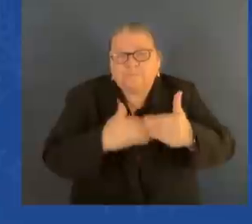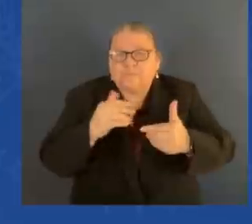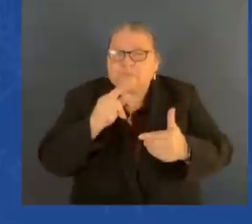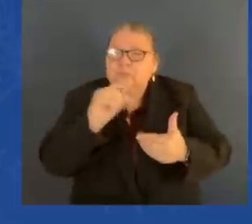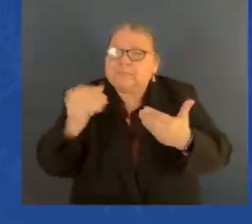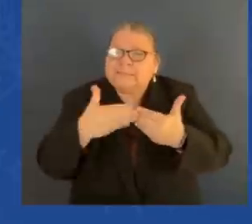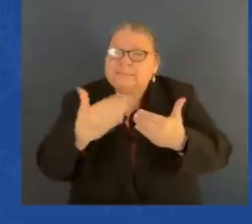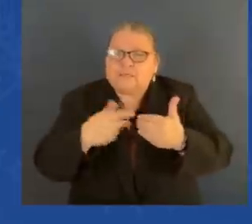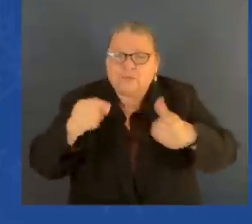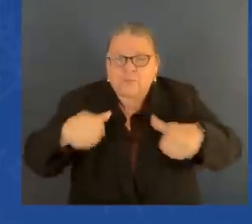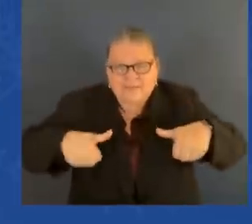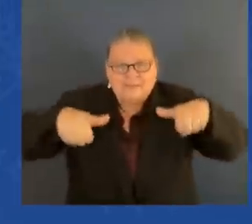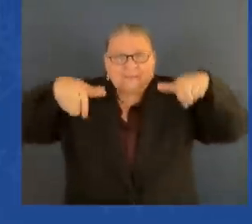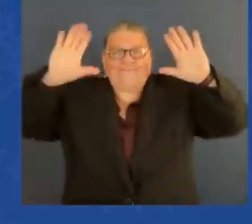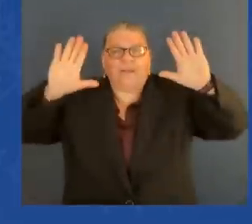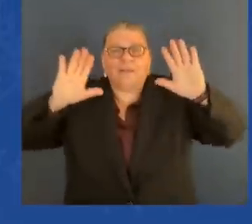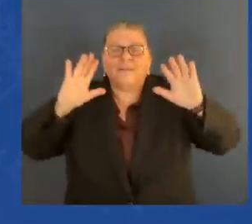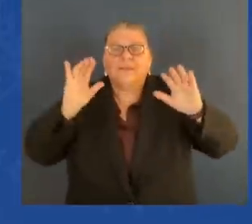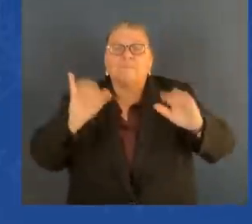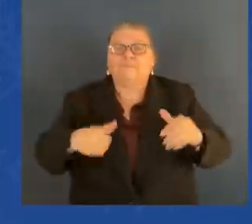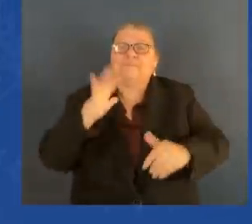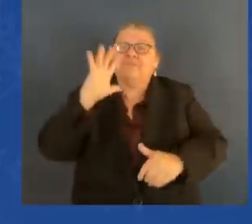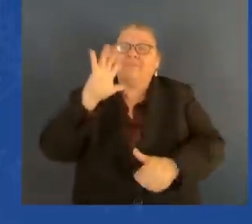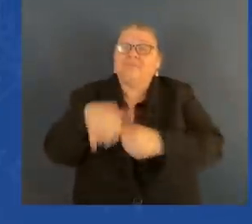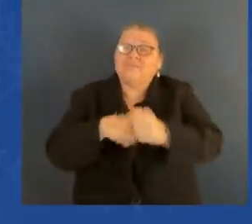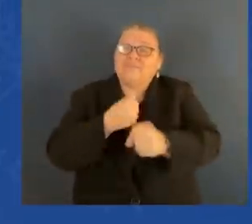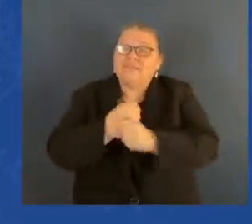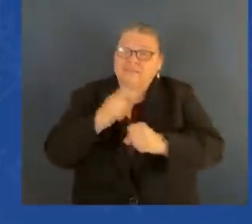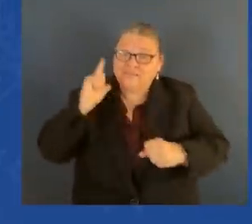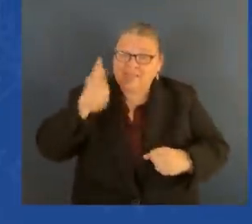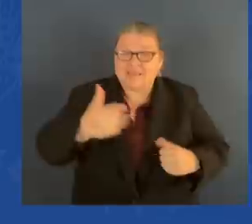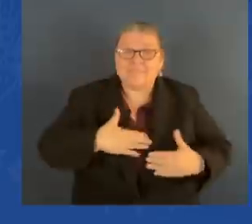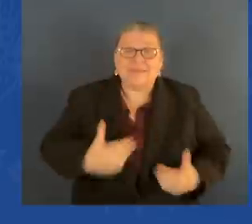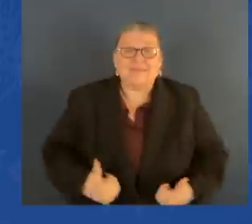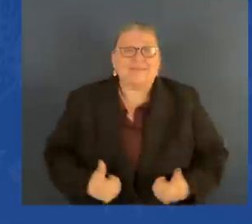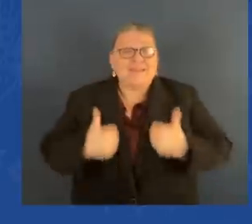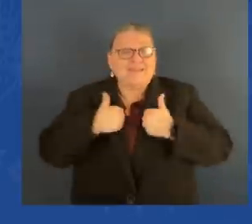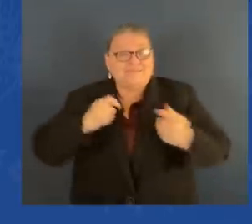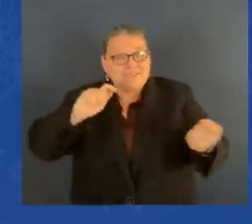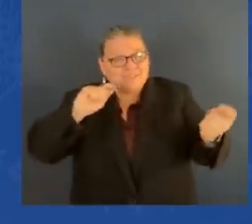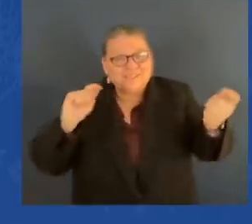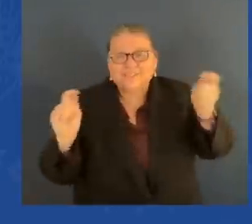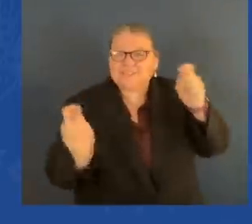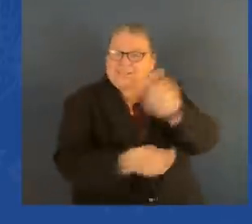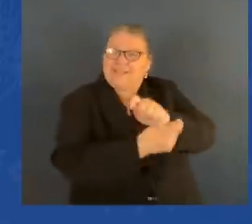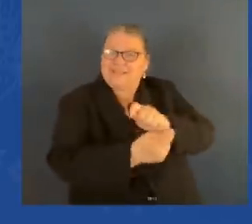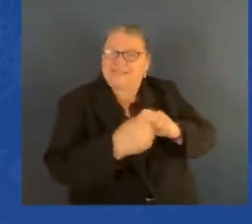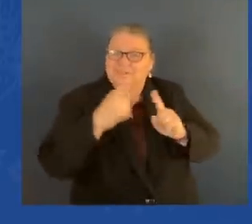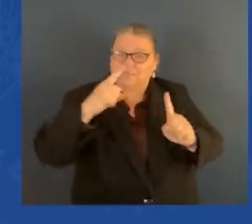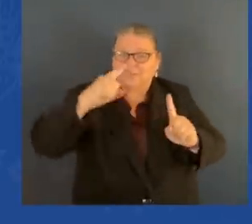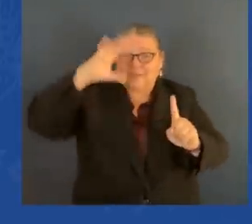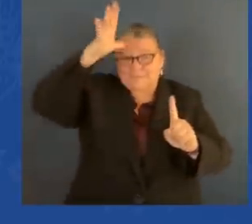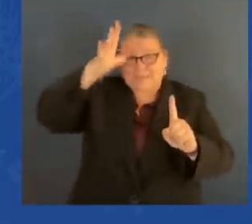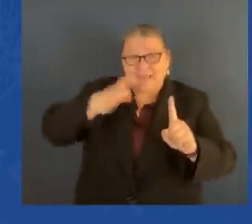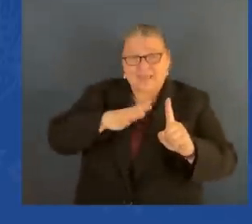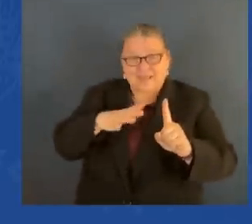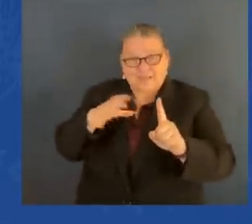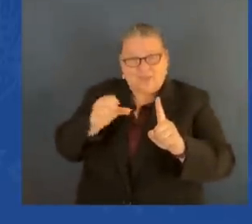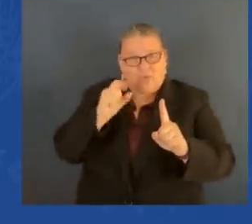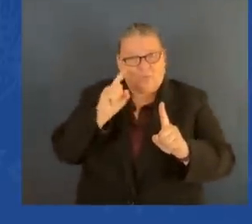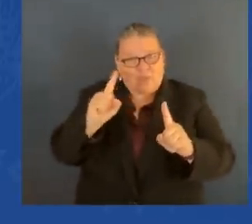man deserves one great love in his life, let alone two. But I met and married Jill Biden.